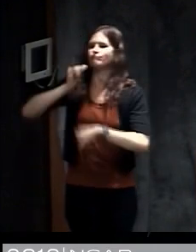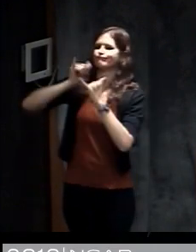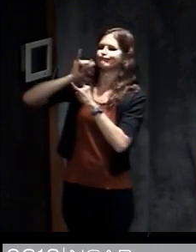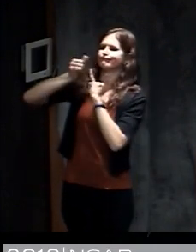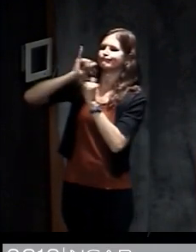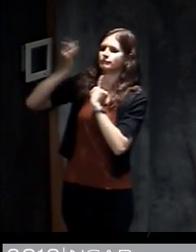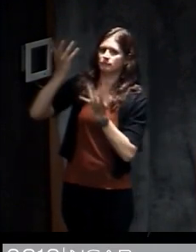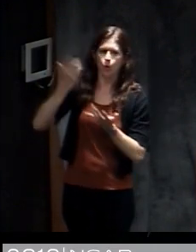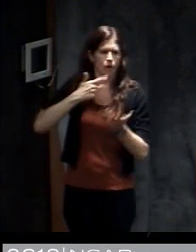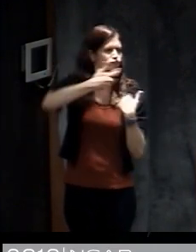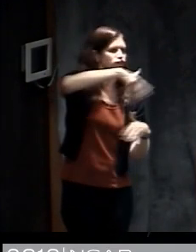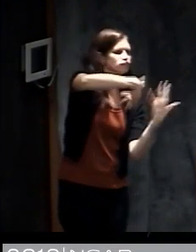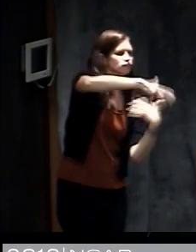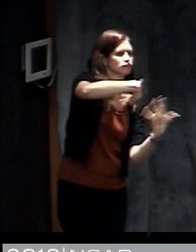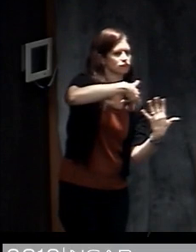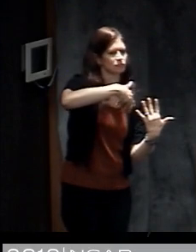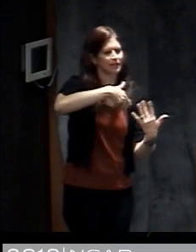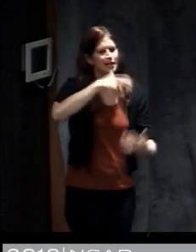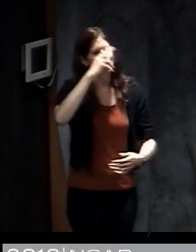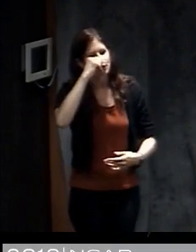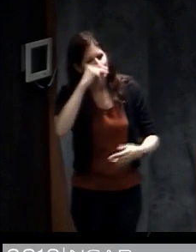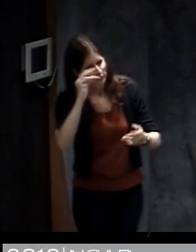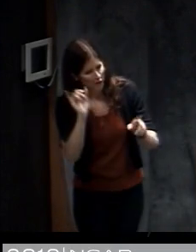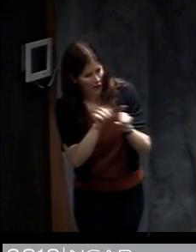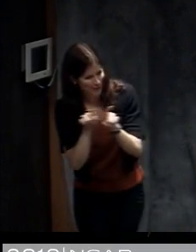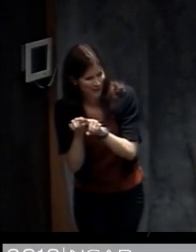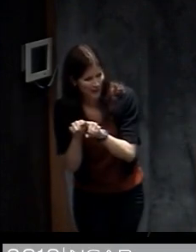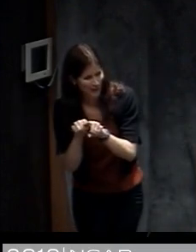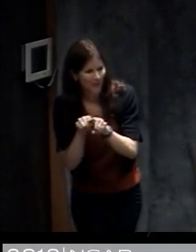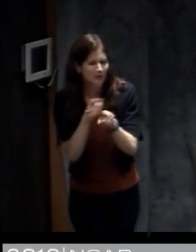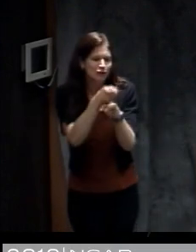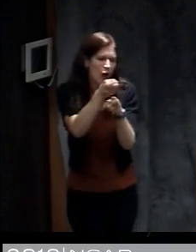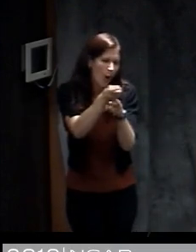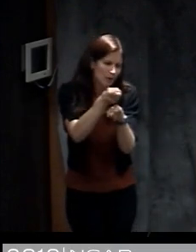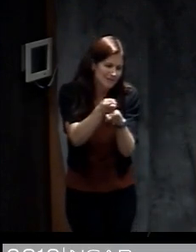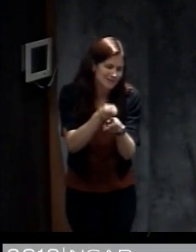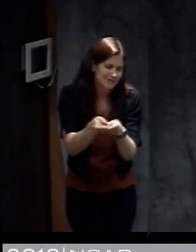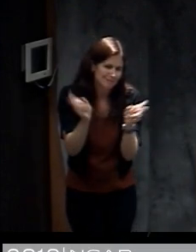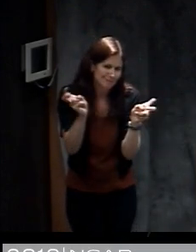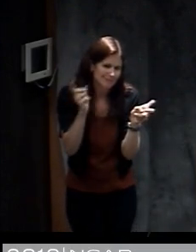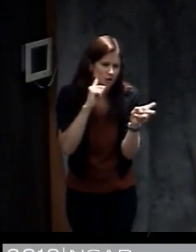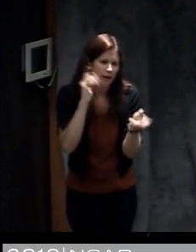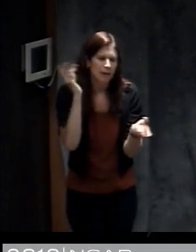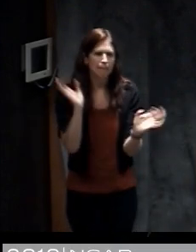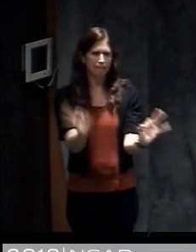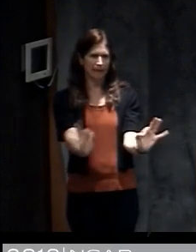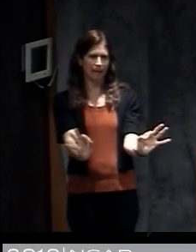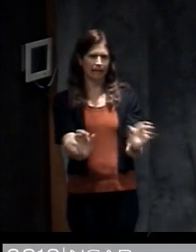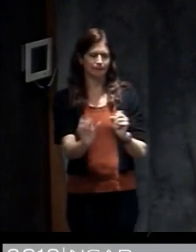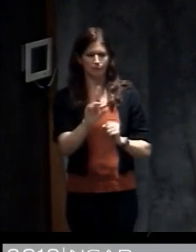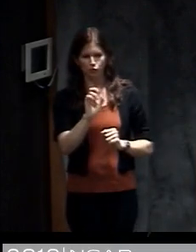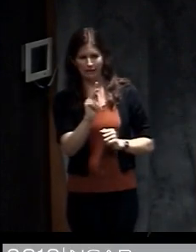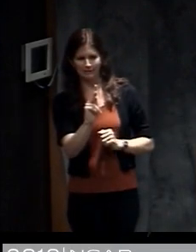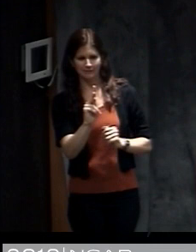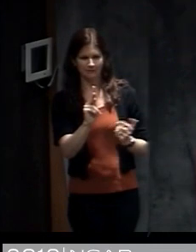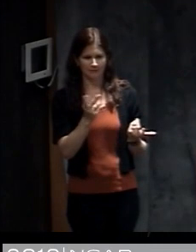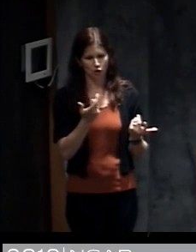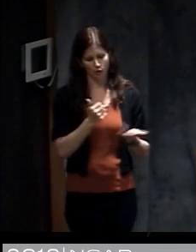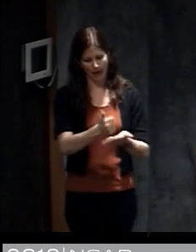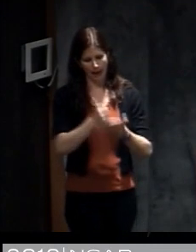mechanisms, such as humor. This is also an example of humor. People make a lot of jokes and things like that to try to minimize the threat so they can kind of get through it.